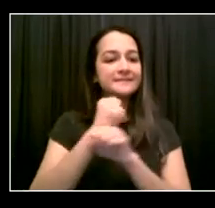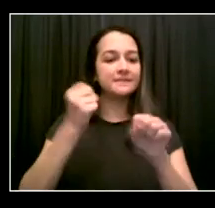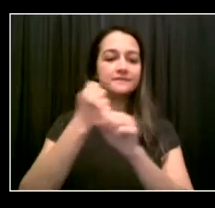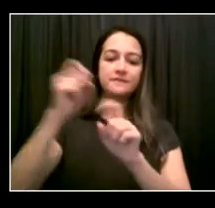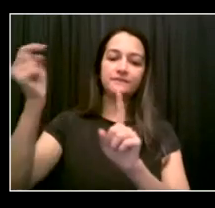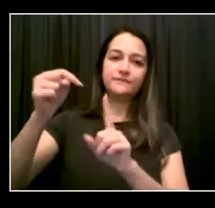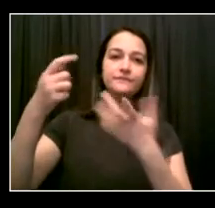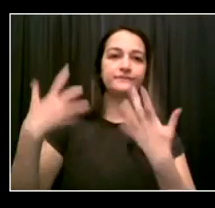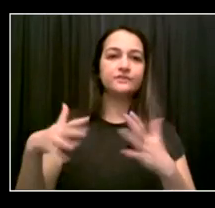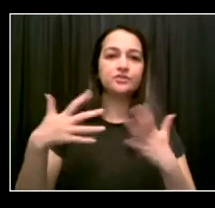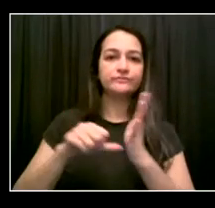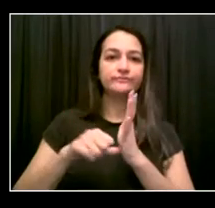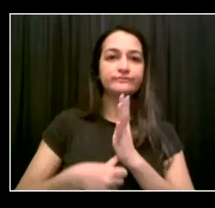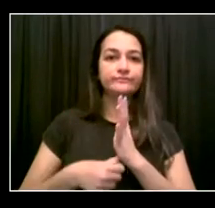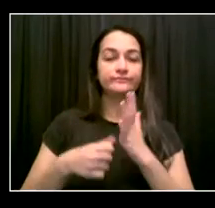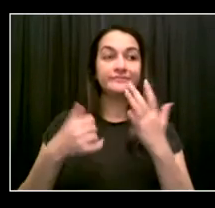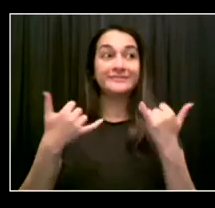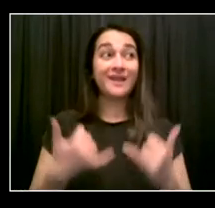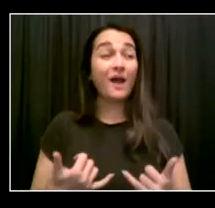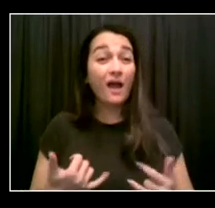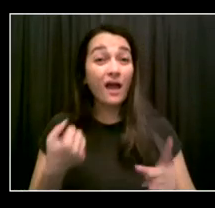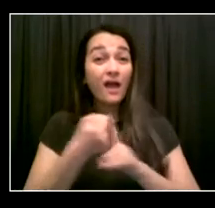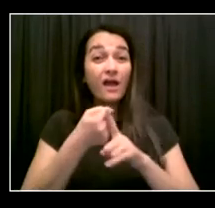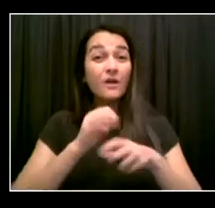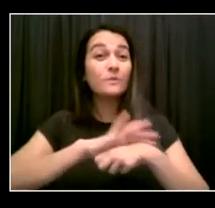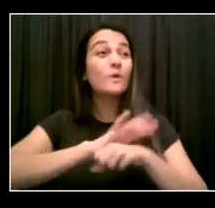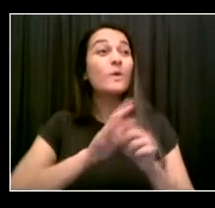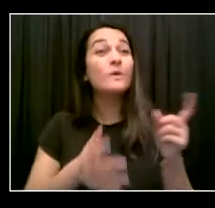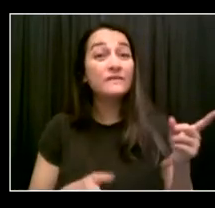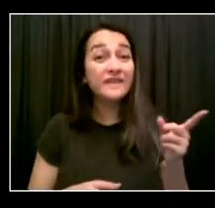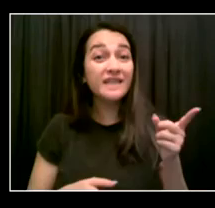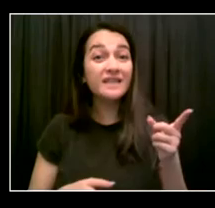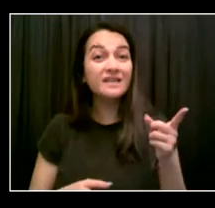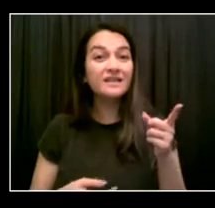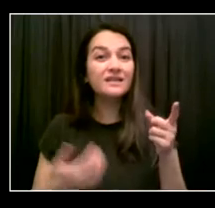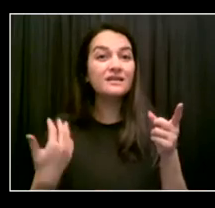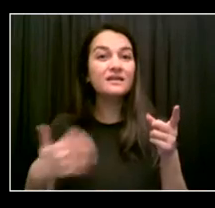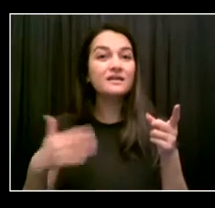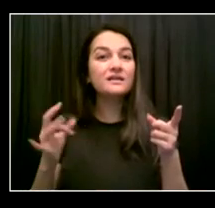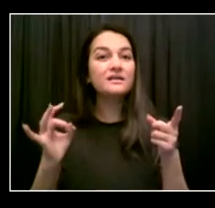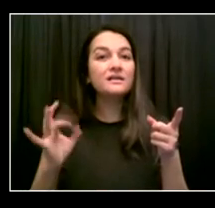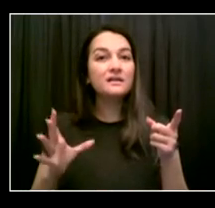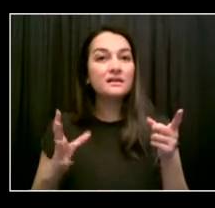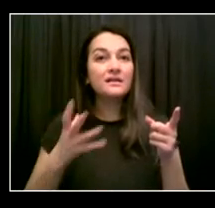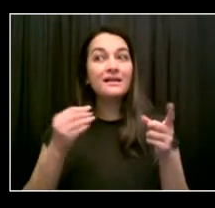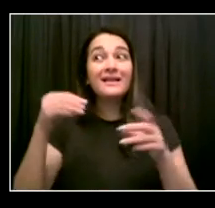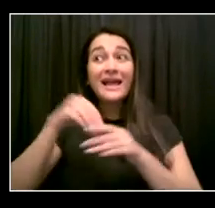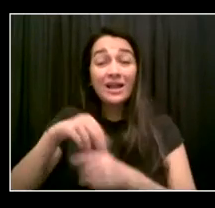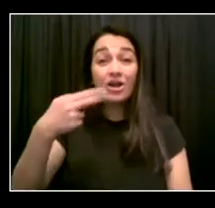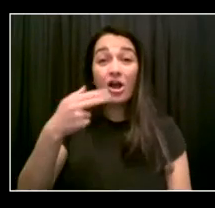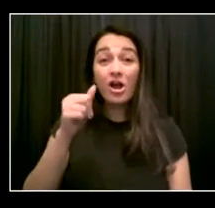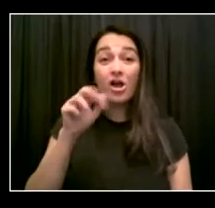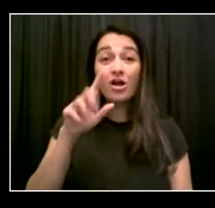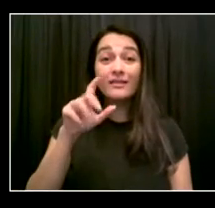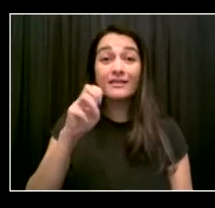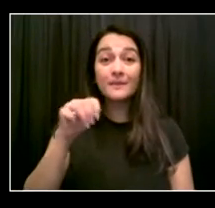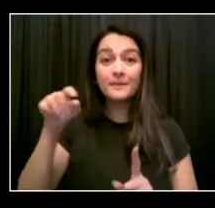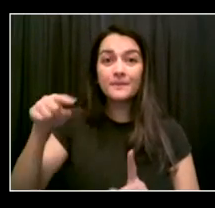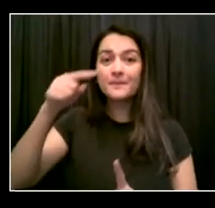Harlem and other Black and brown communities, especially hard because lots of folks are not getting the vaccination.